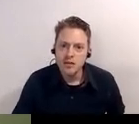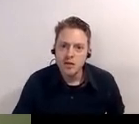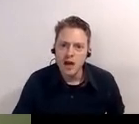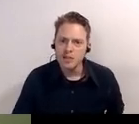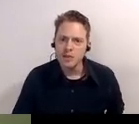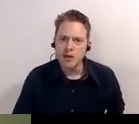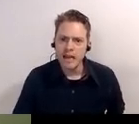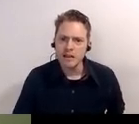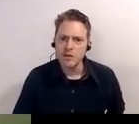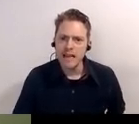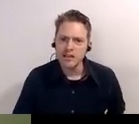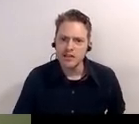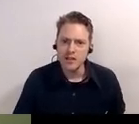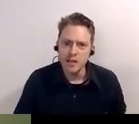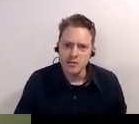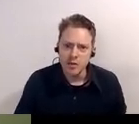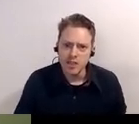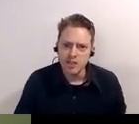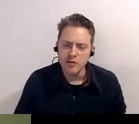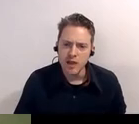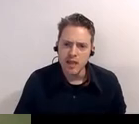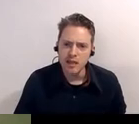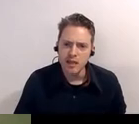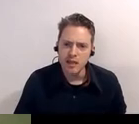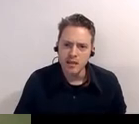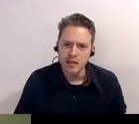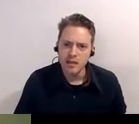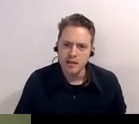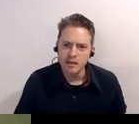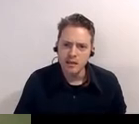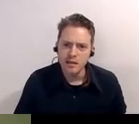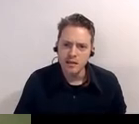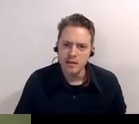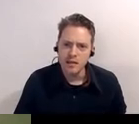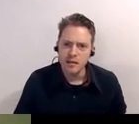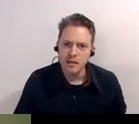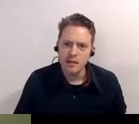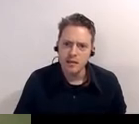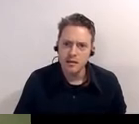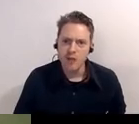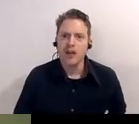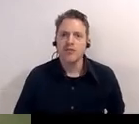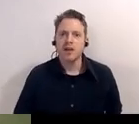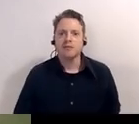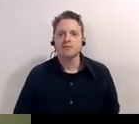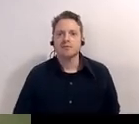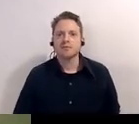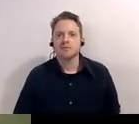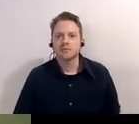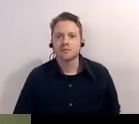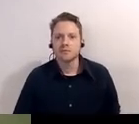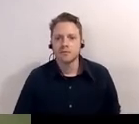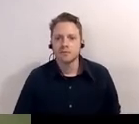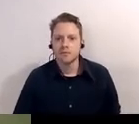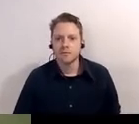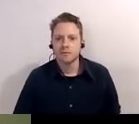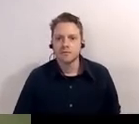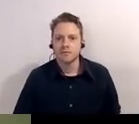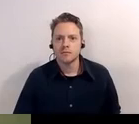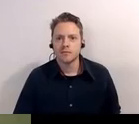so uh did we already did we answer neil's question already yes um the oldest the tallest building